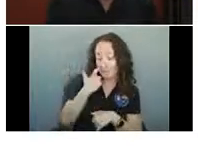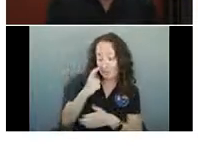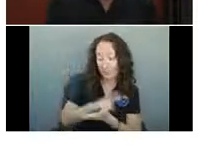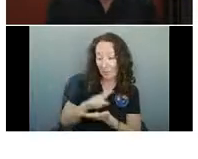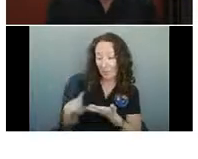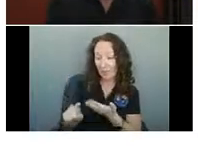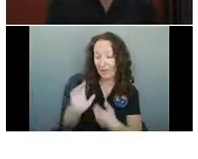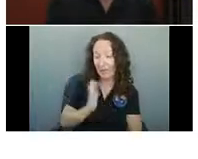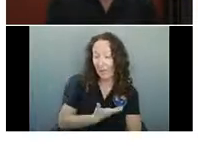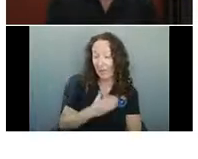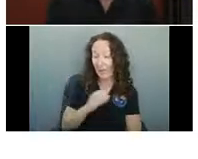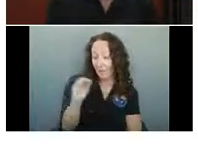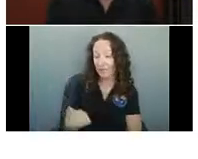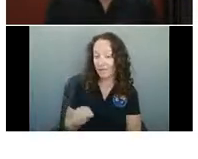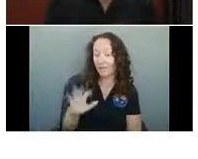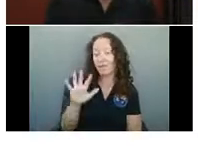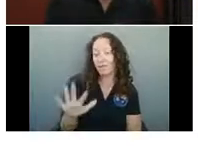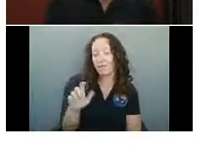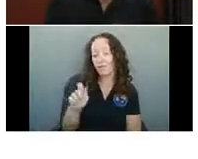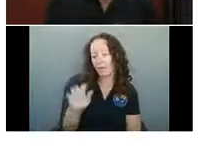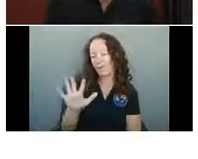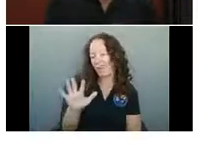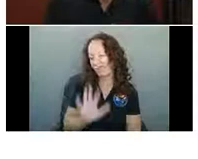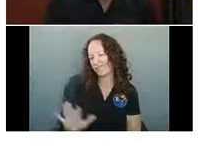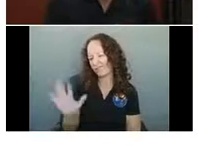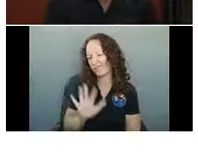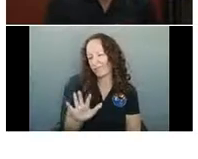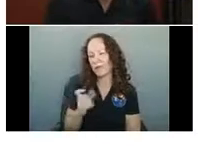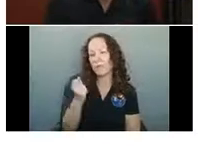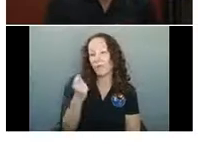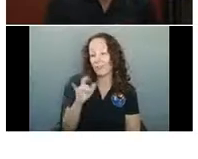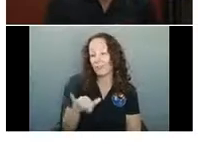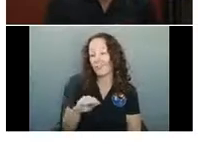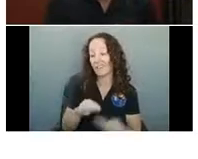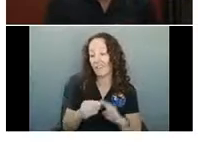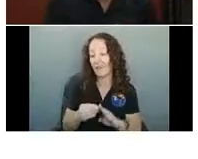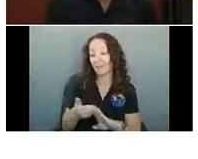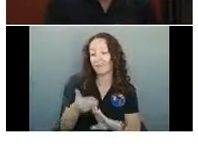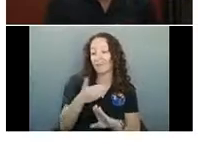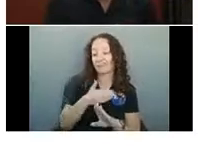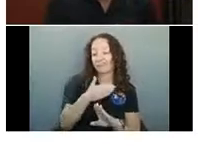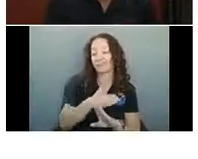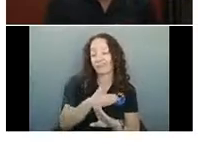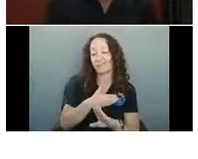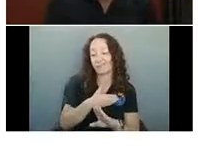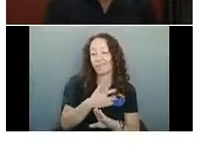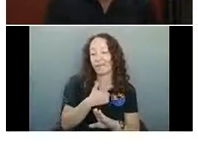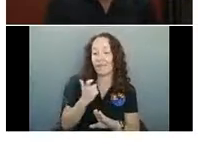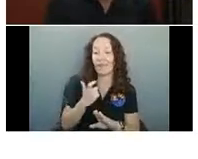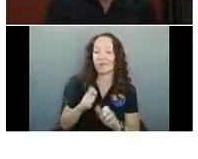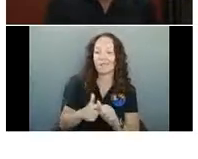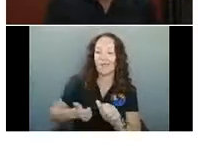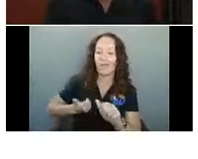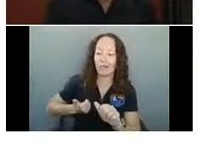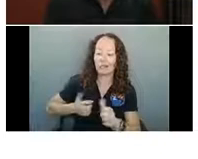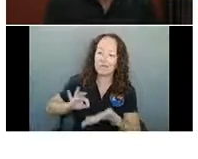around 5.5%. But there's a lag time in the data. So when I show you where we stand right now with positivity rate and wanting